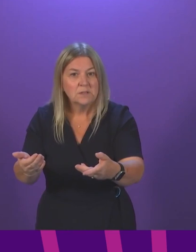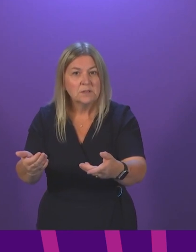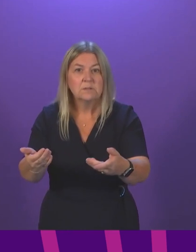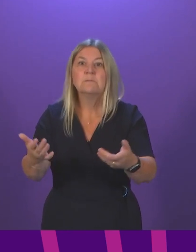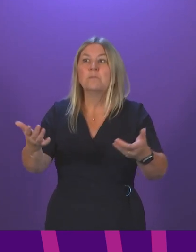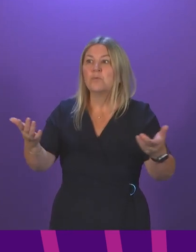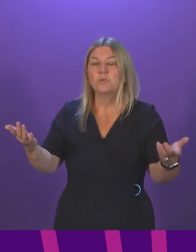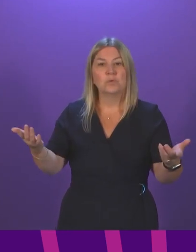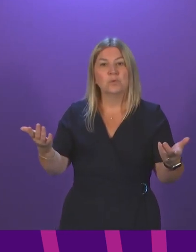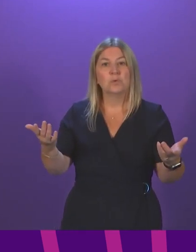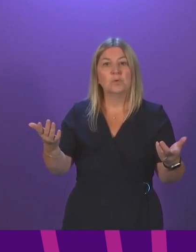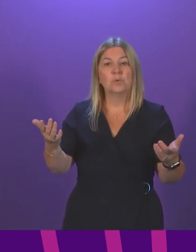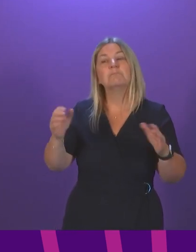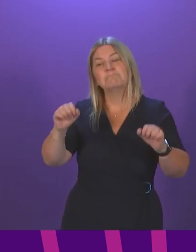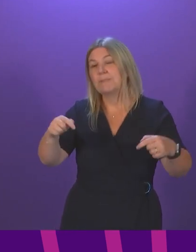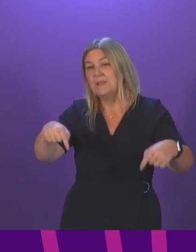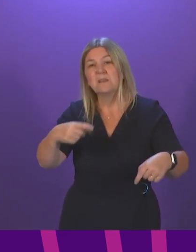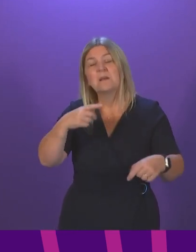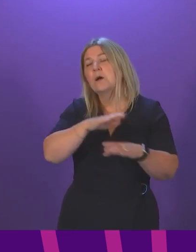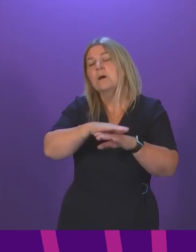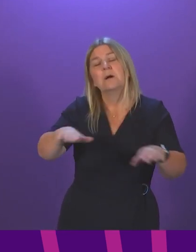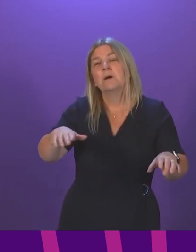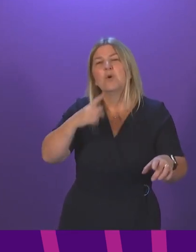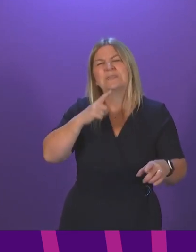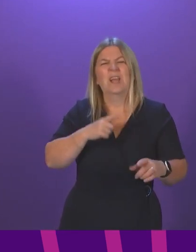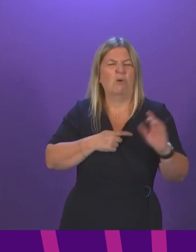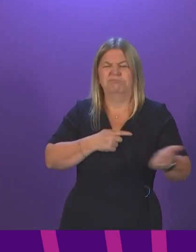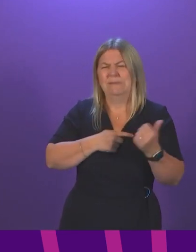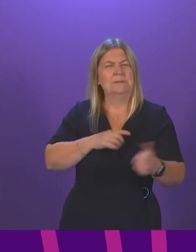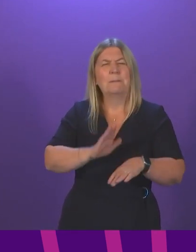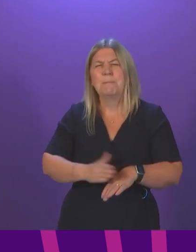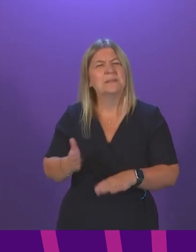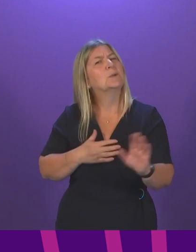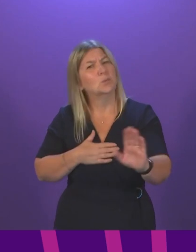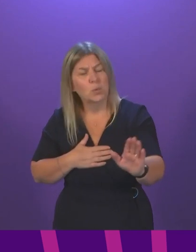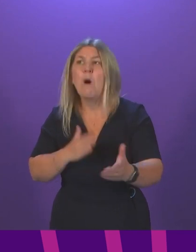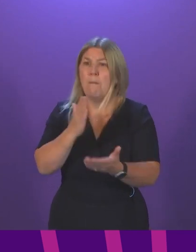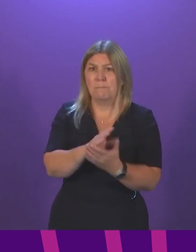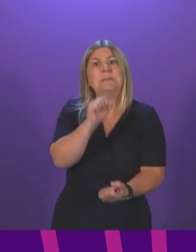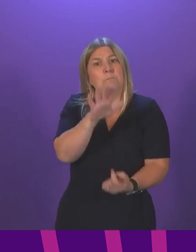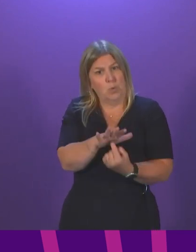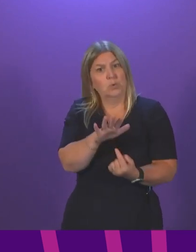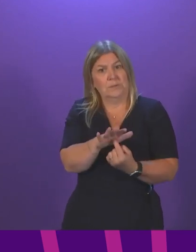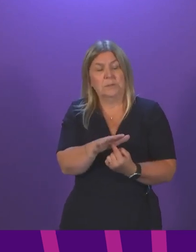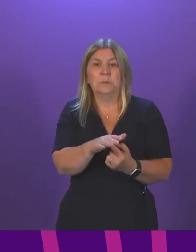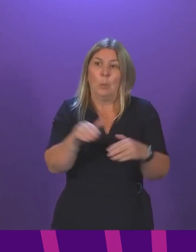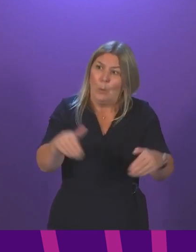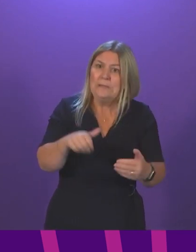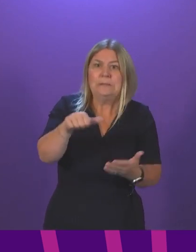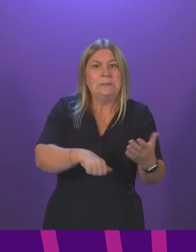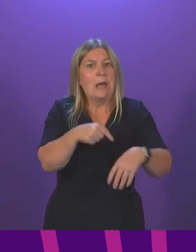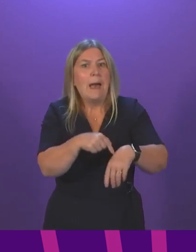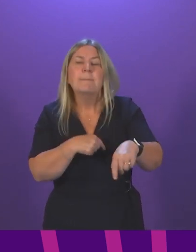in no way seeking to underplay how unacceptable long waits are for anybody who experiences that. Of course many